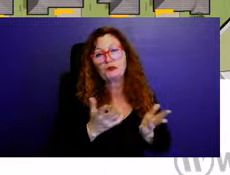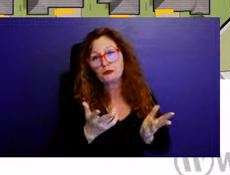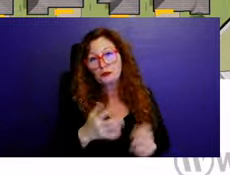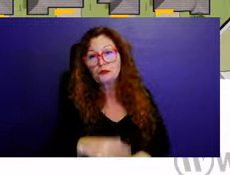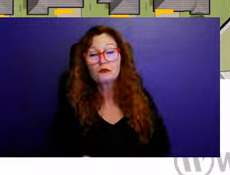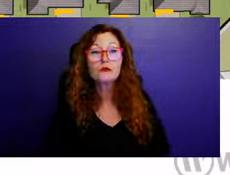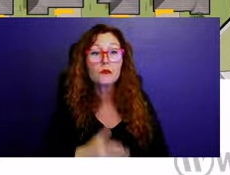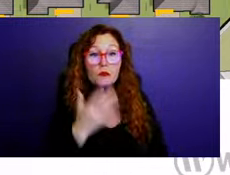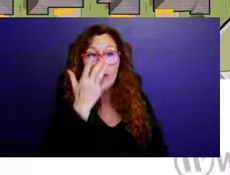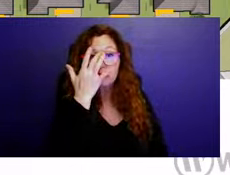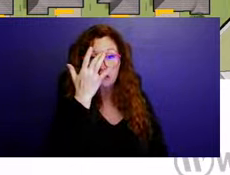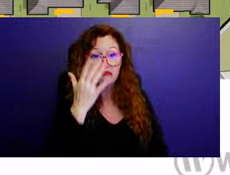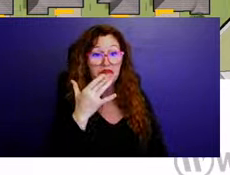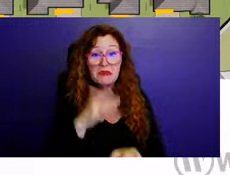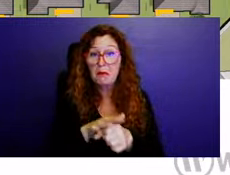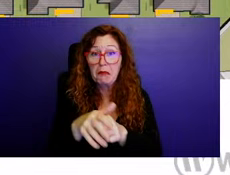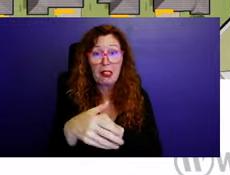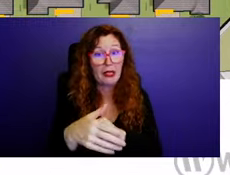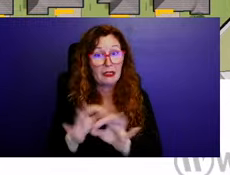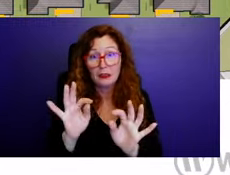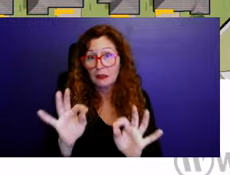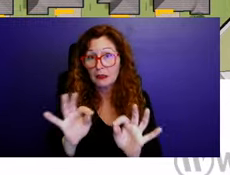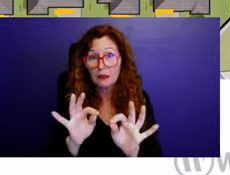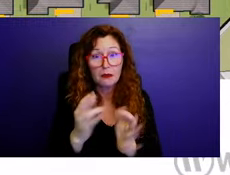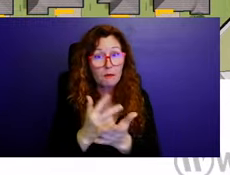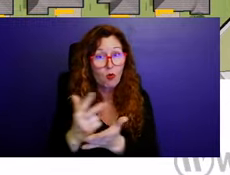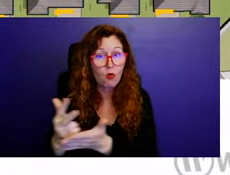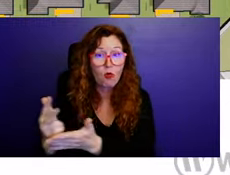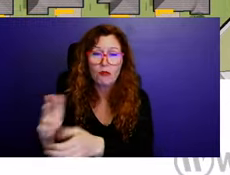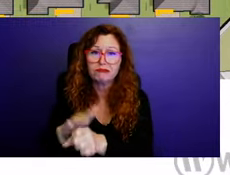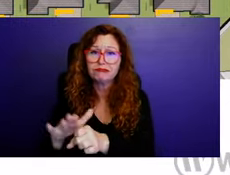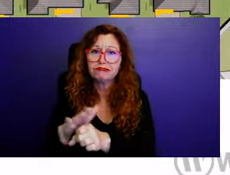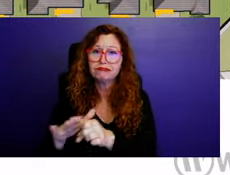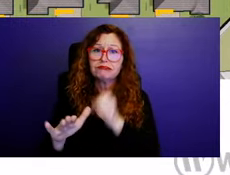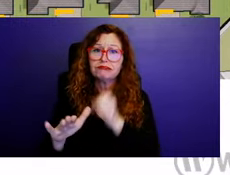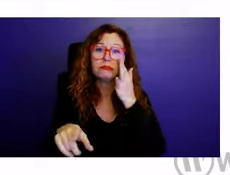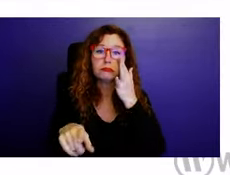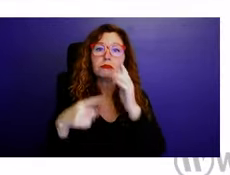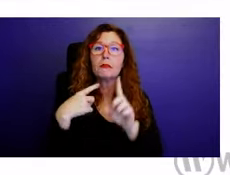guests. there's four, like I said, there's four guest parking spaces at the pocket park.